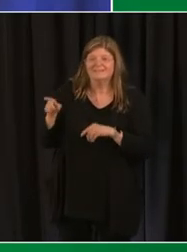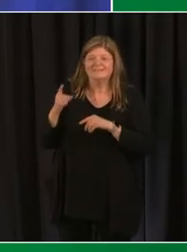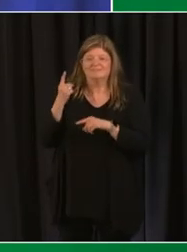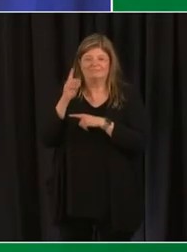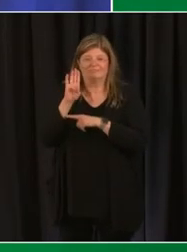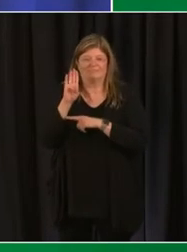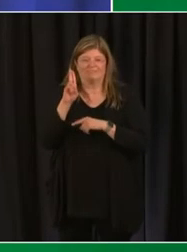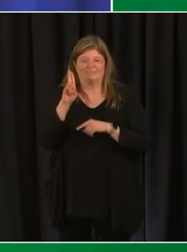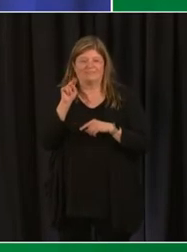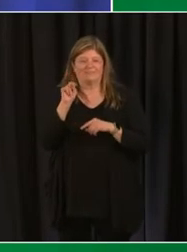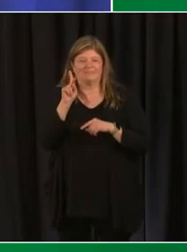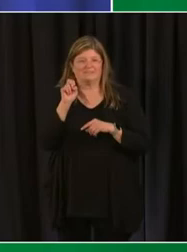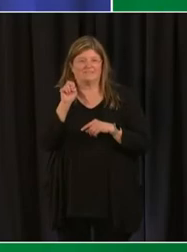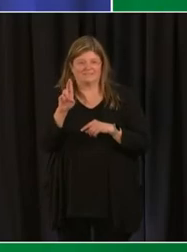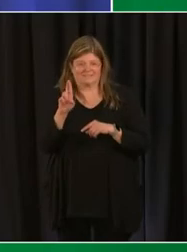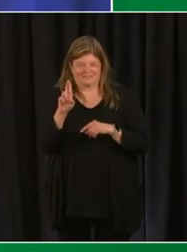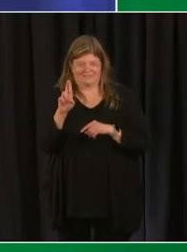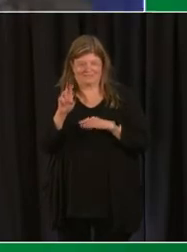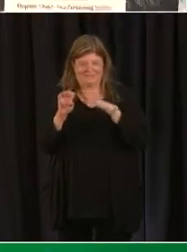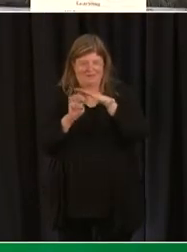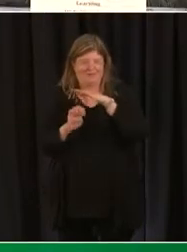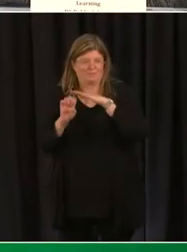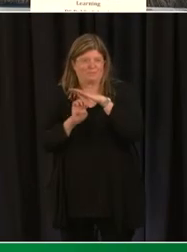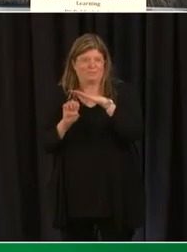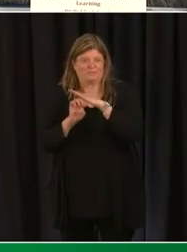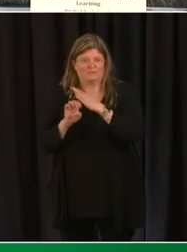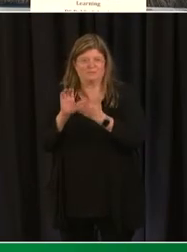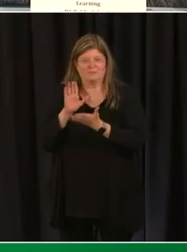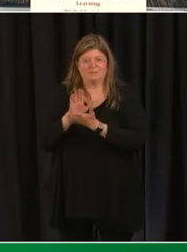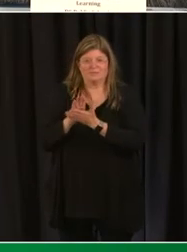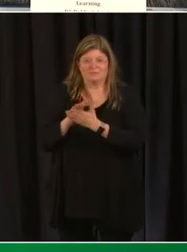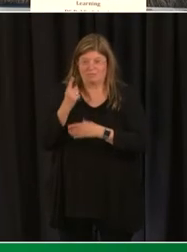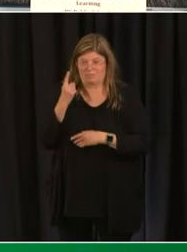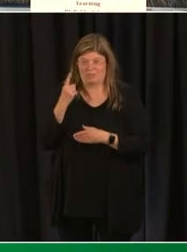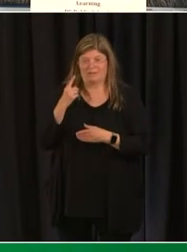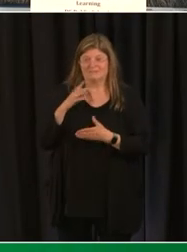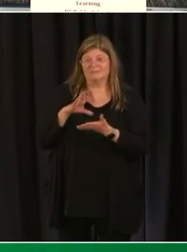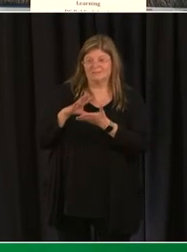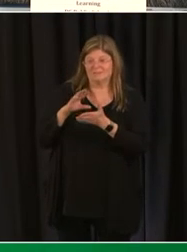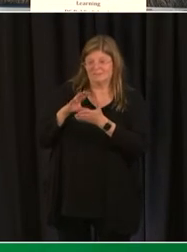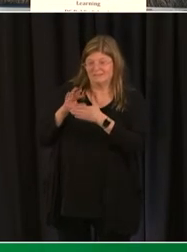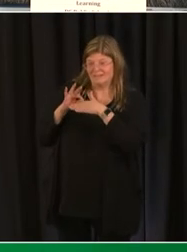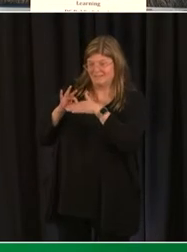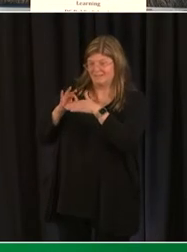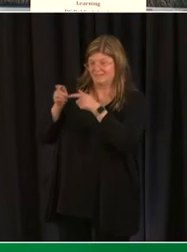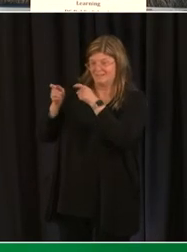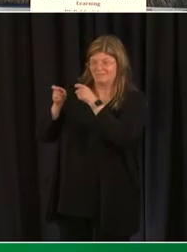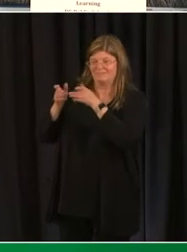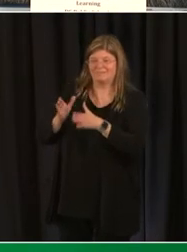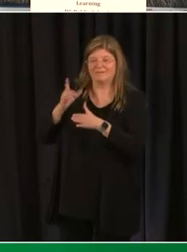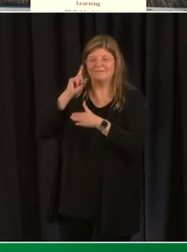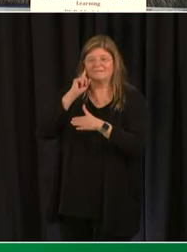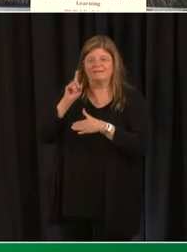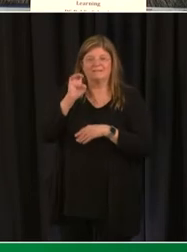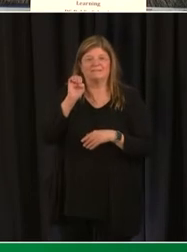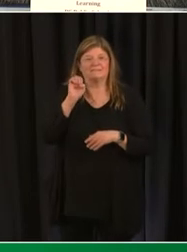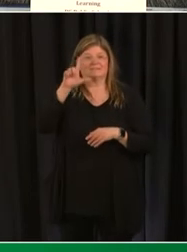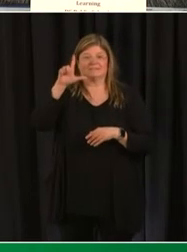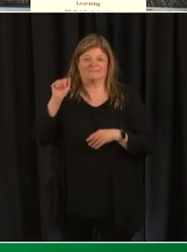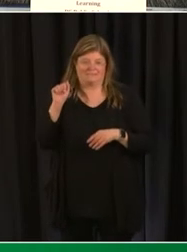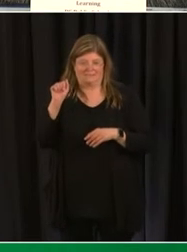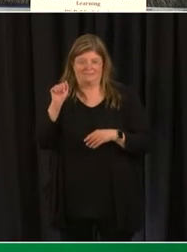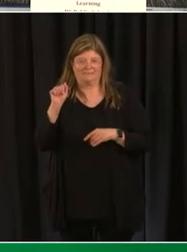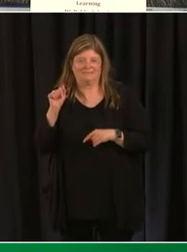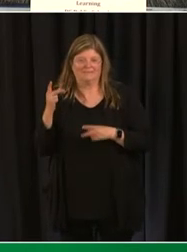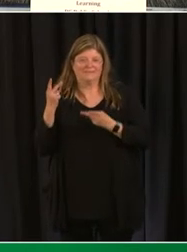One of our content managers for elementary ELA Heather Zerblis was doing a classroom visit and what she noticed